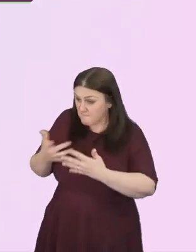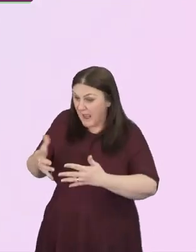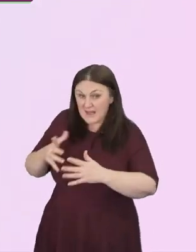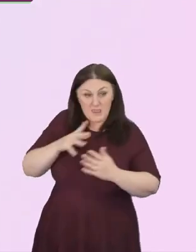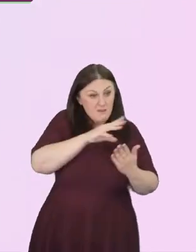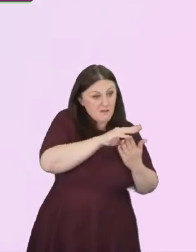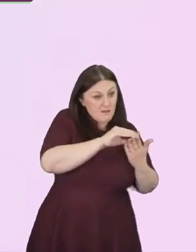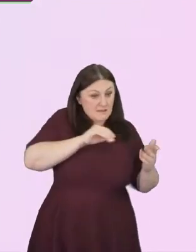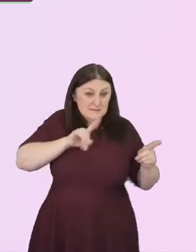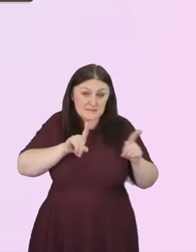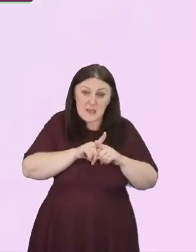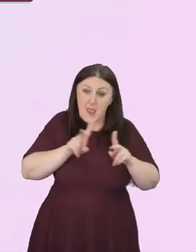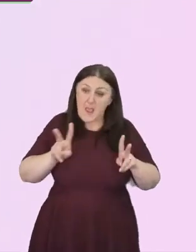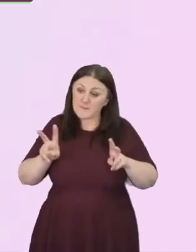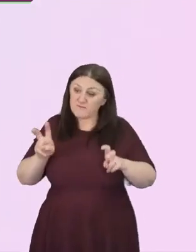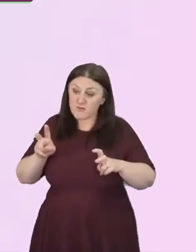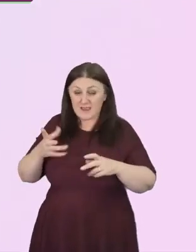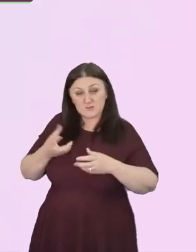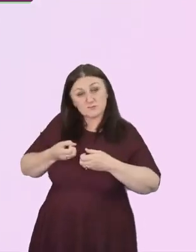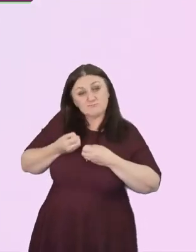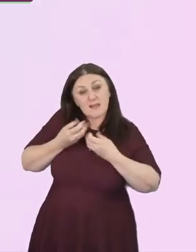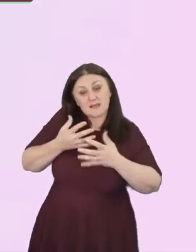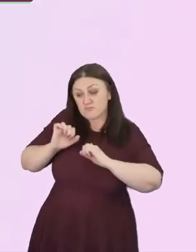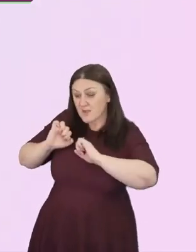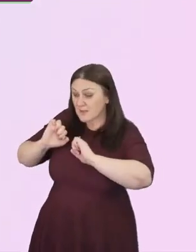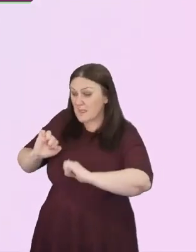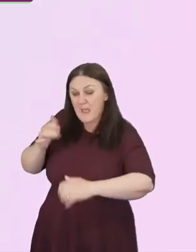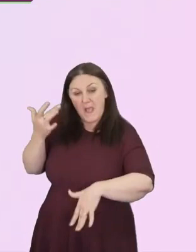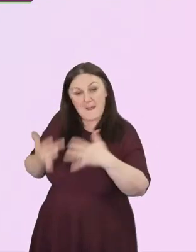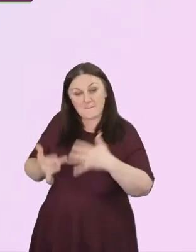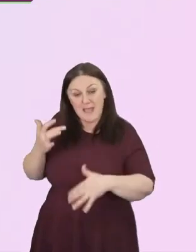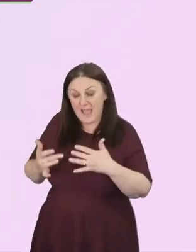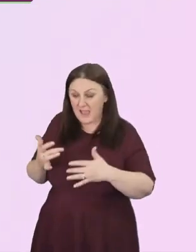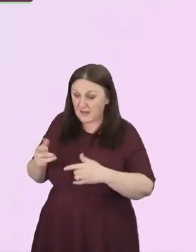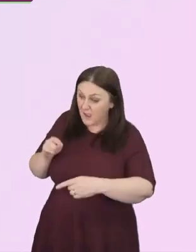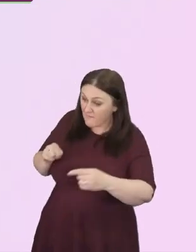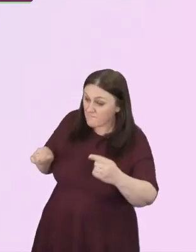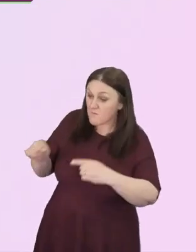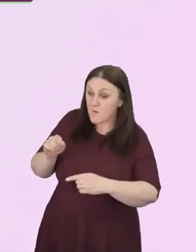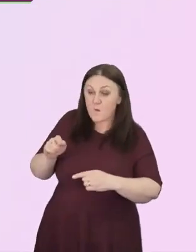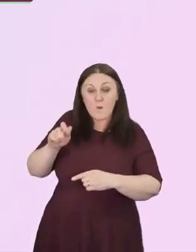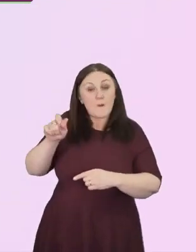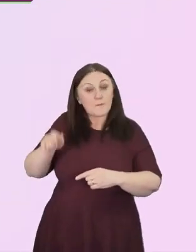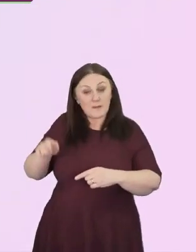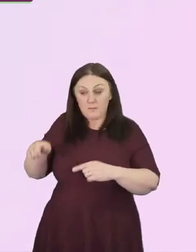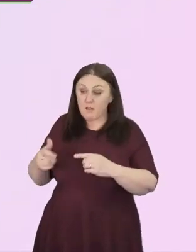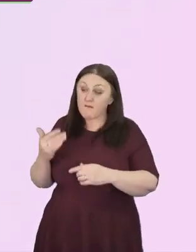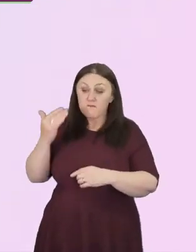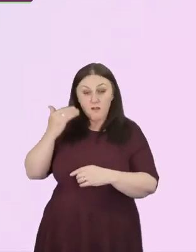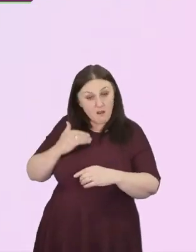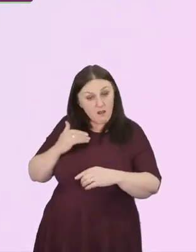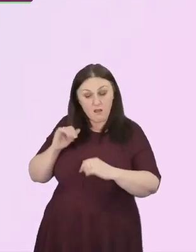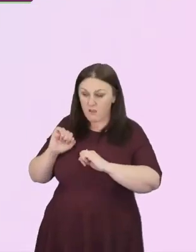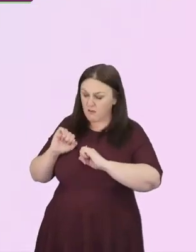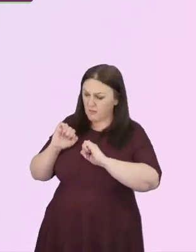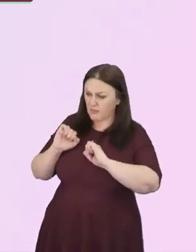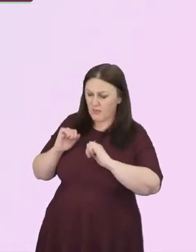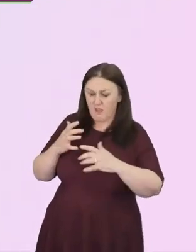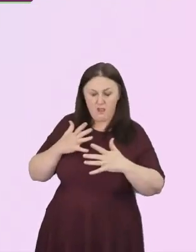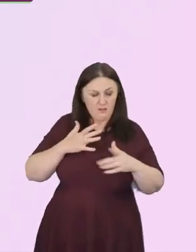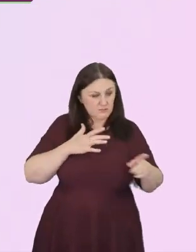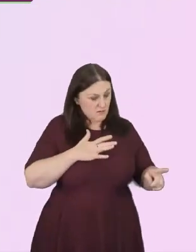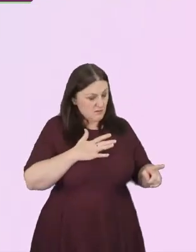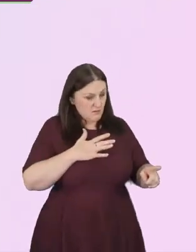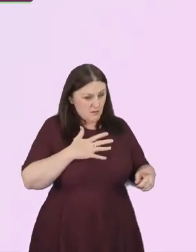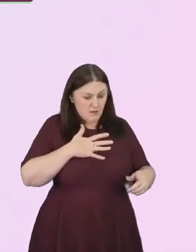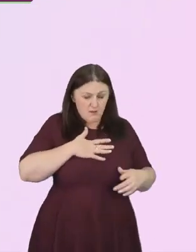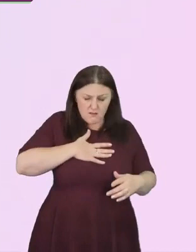there were, for people of colour, this opening of wound and